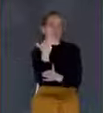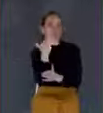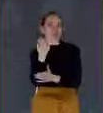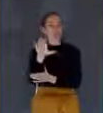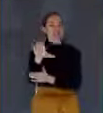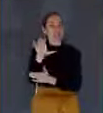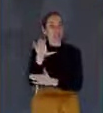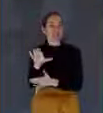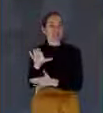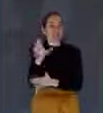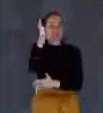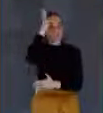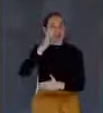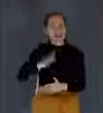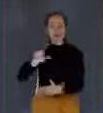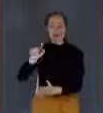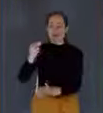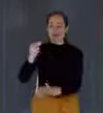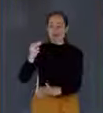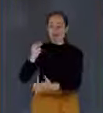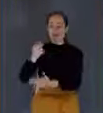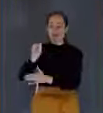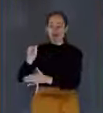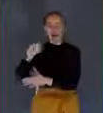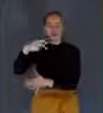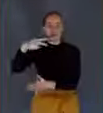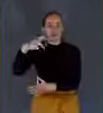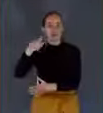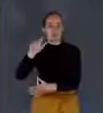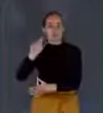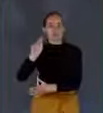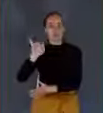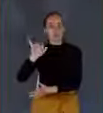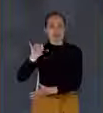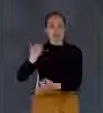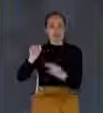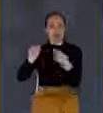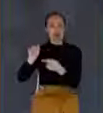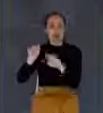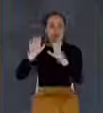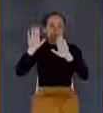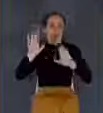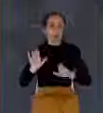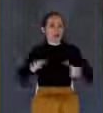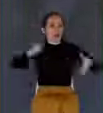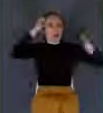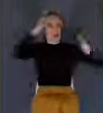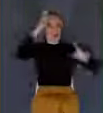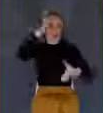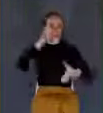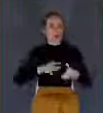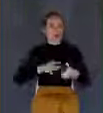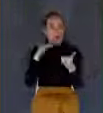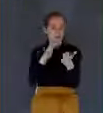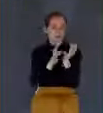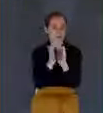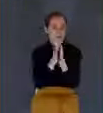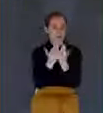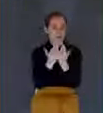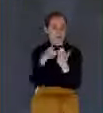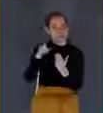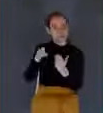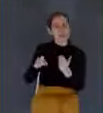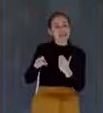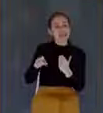Aquinas, who, because of this, formulated what he called the accommodation theory. What was his accommodation theory? Well, Aquinas said that